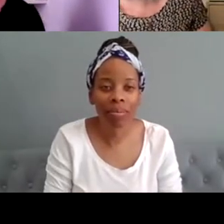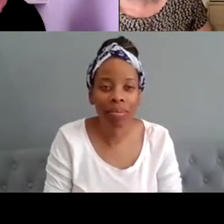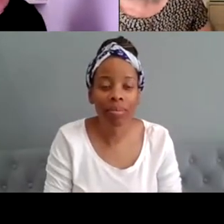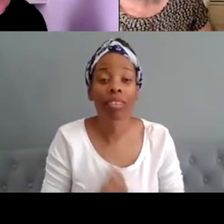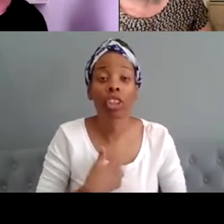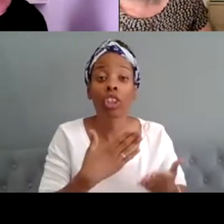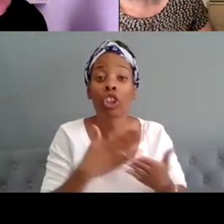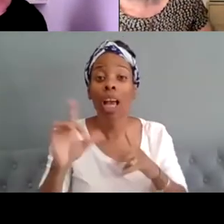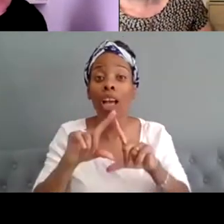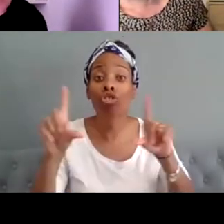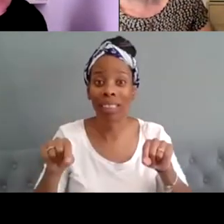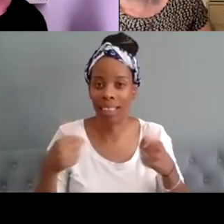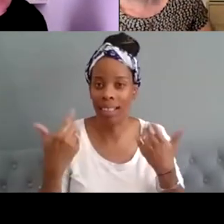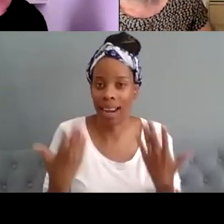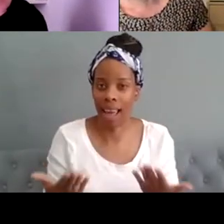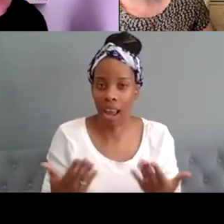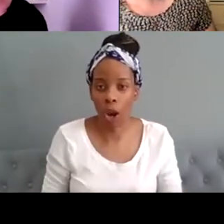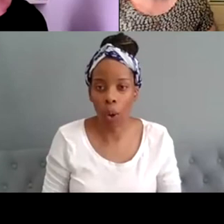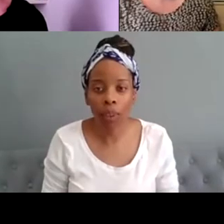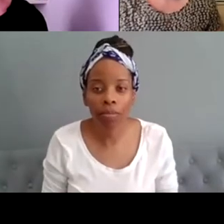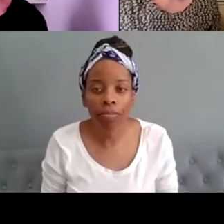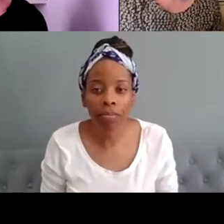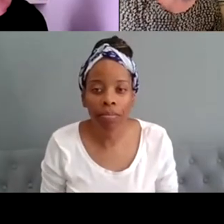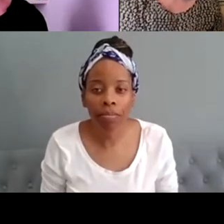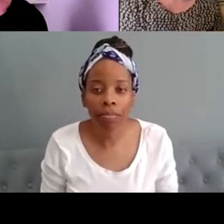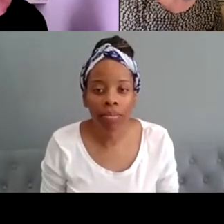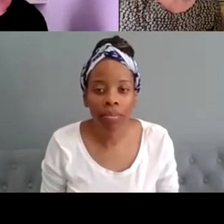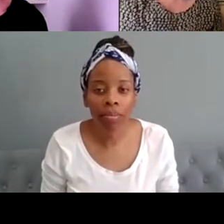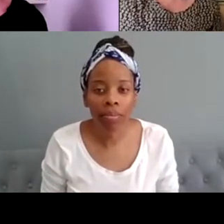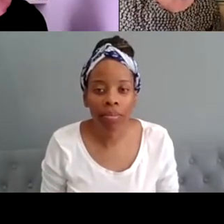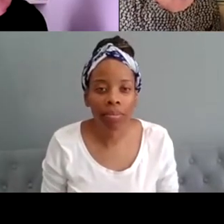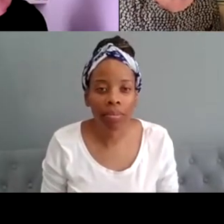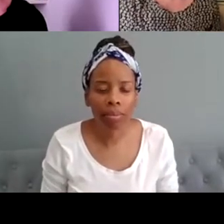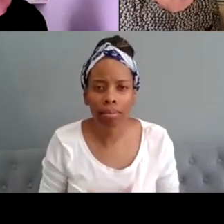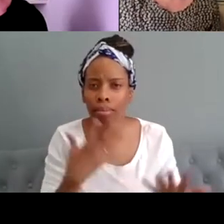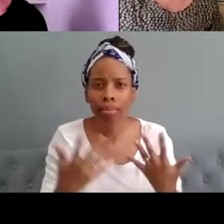share my screen uh i can do it properly yeah